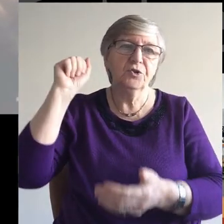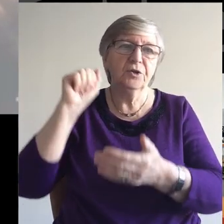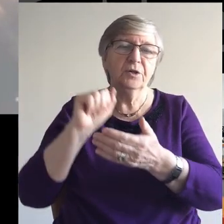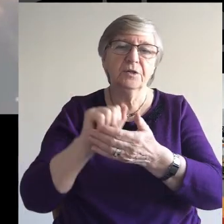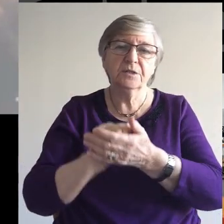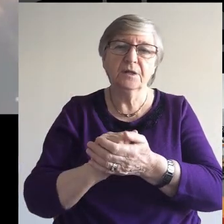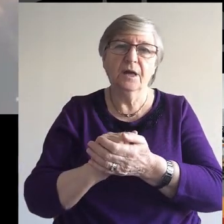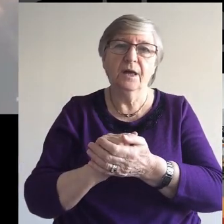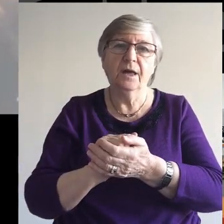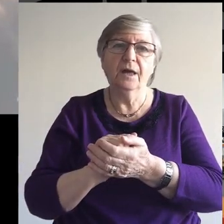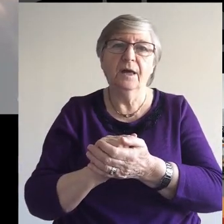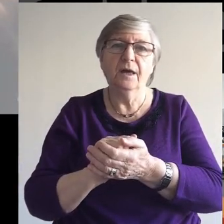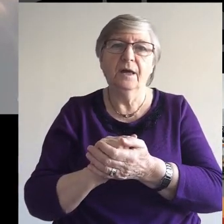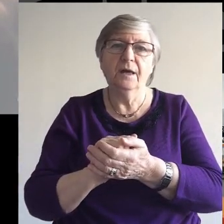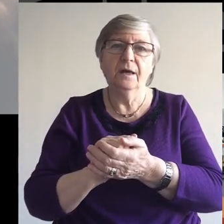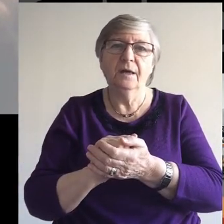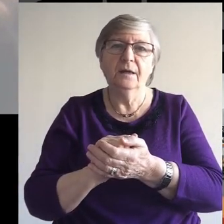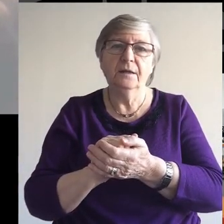righteousness,